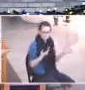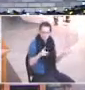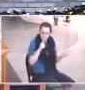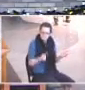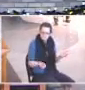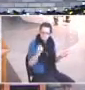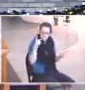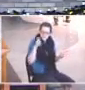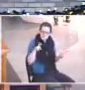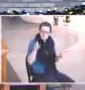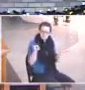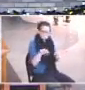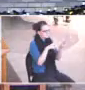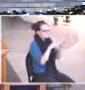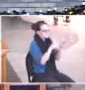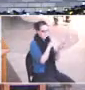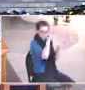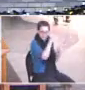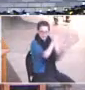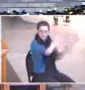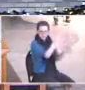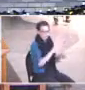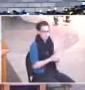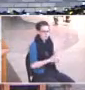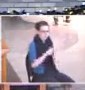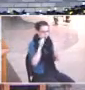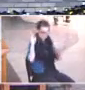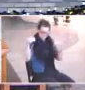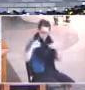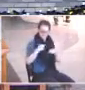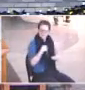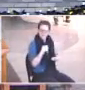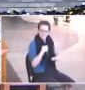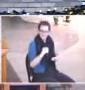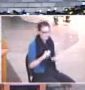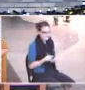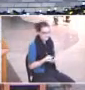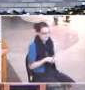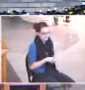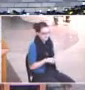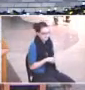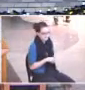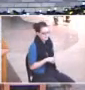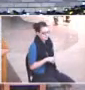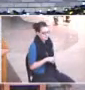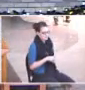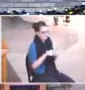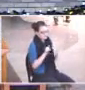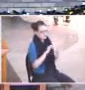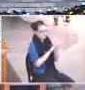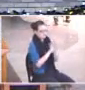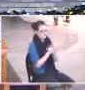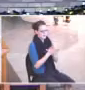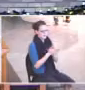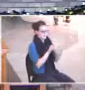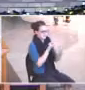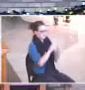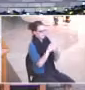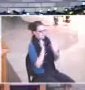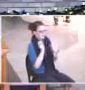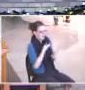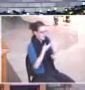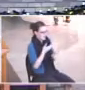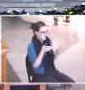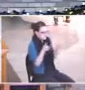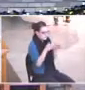supposed to be about our Father's work. That's the focus of our life. And it draws us out of our little worlds, whatever they might